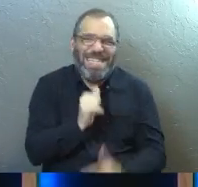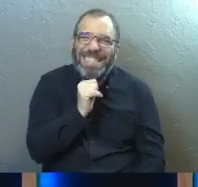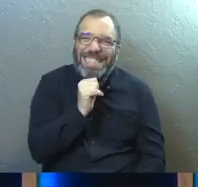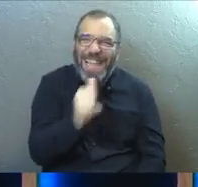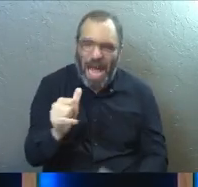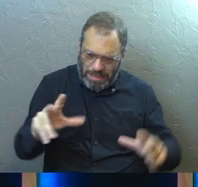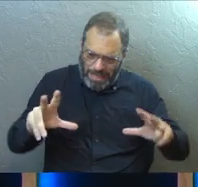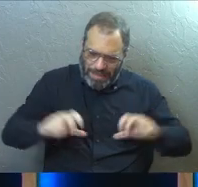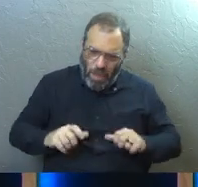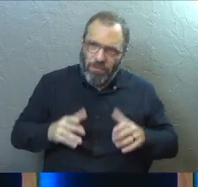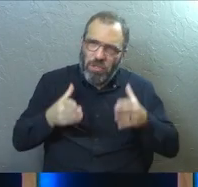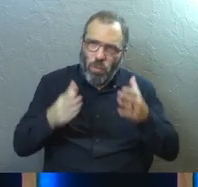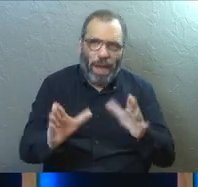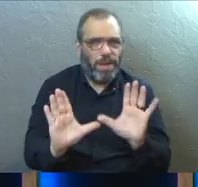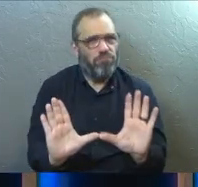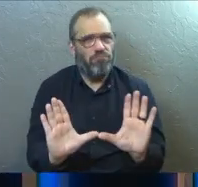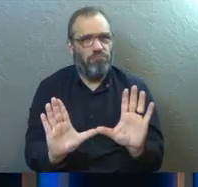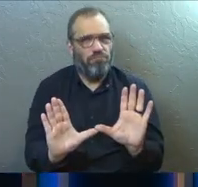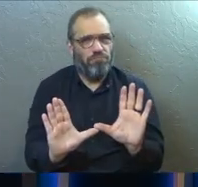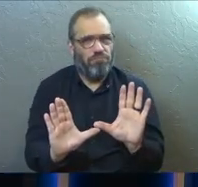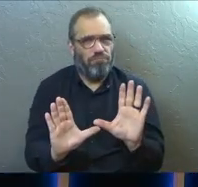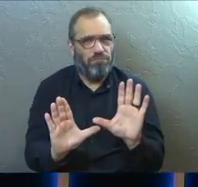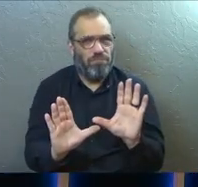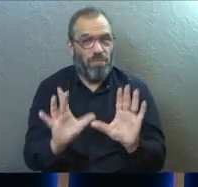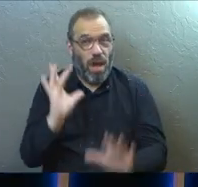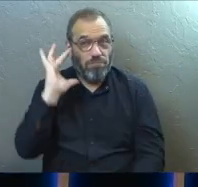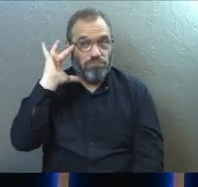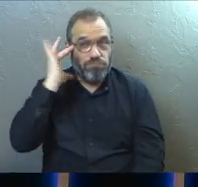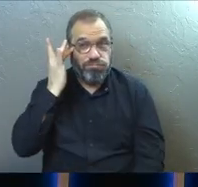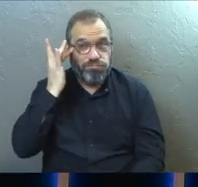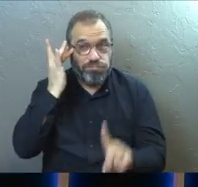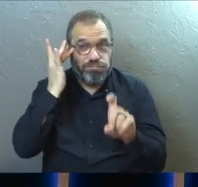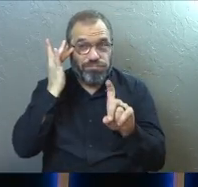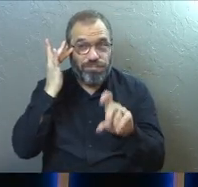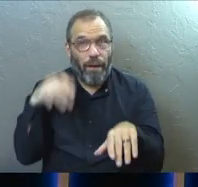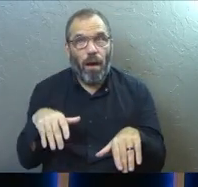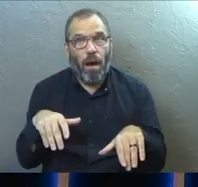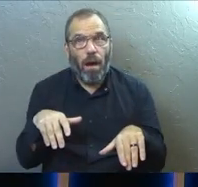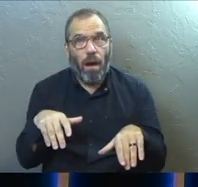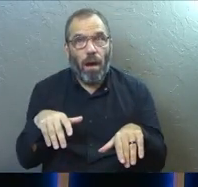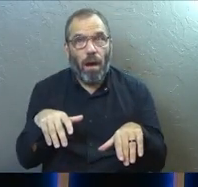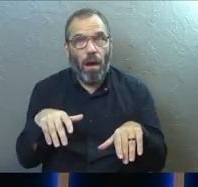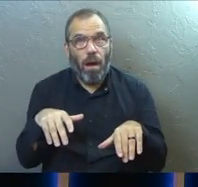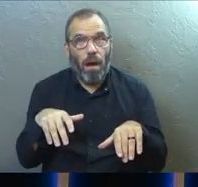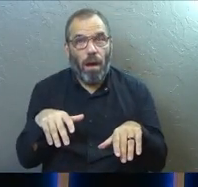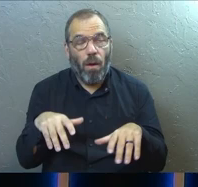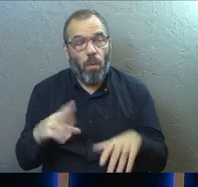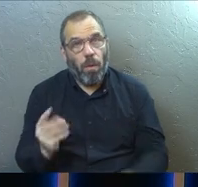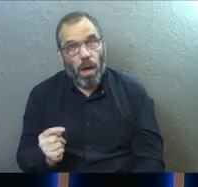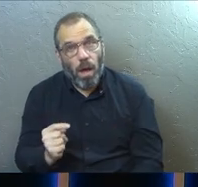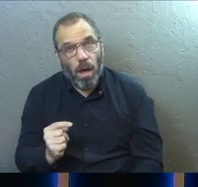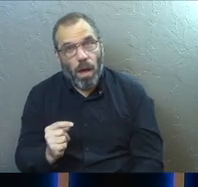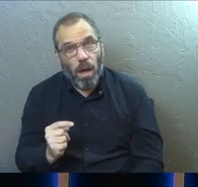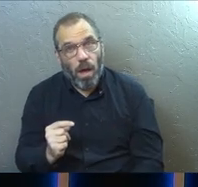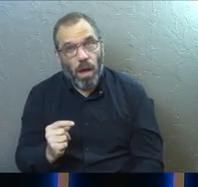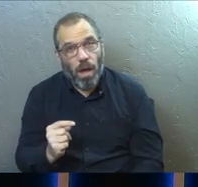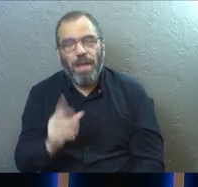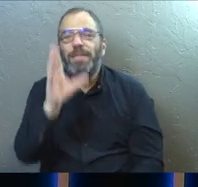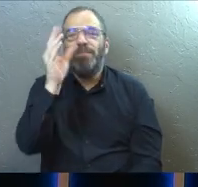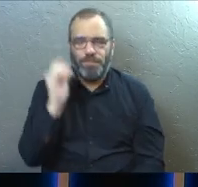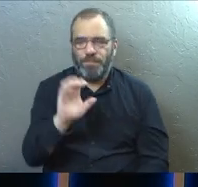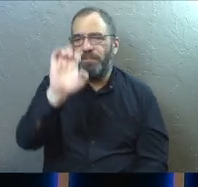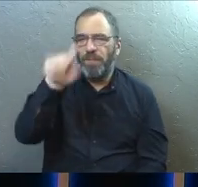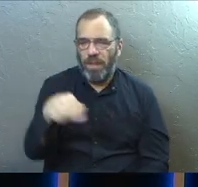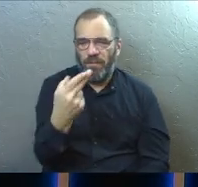-selfish way. You baked yet? Right? Like here's a verse that kind of puts it all together, I think.